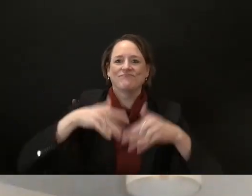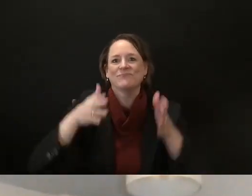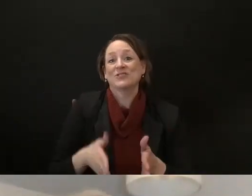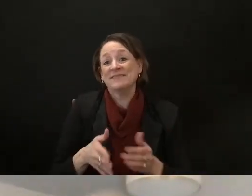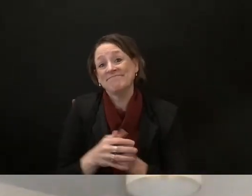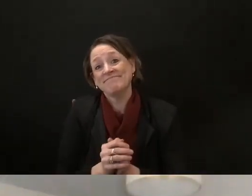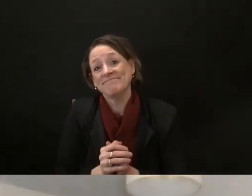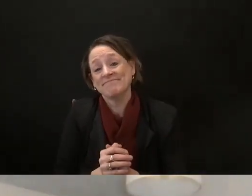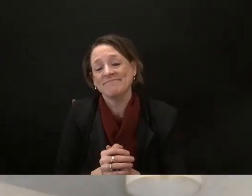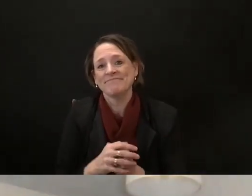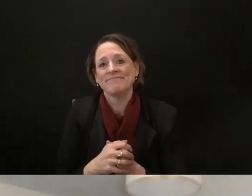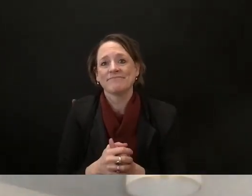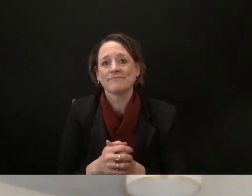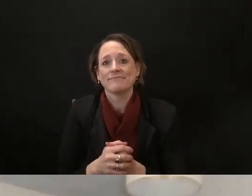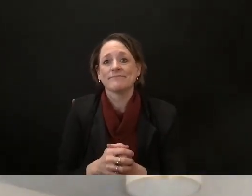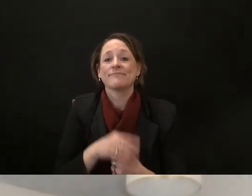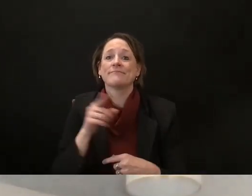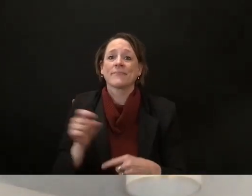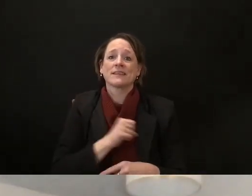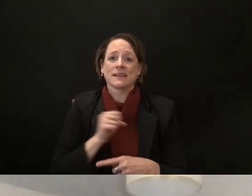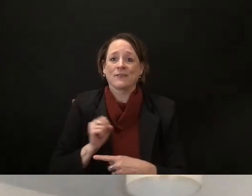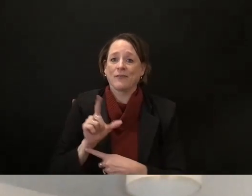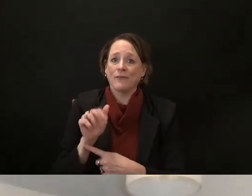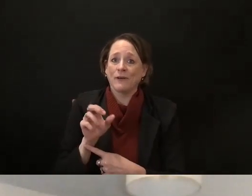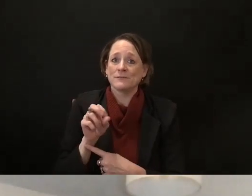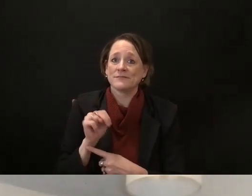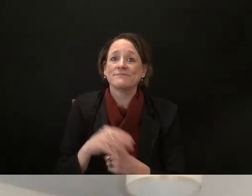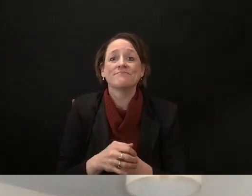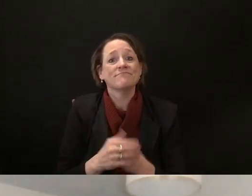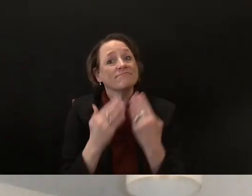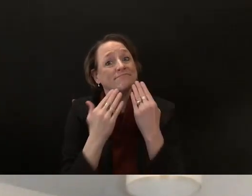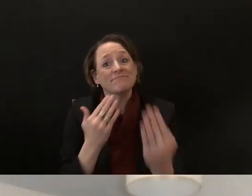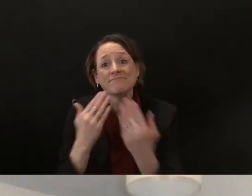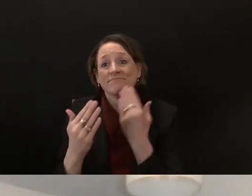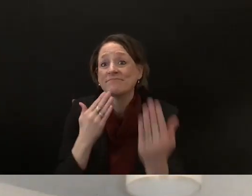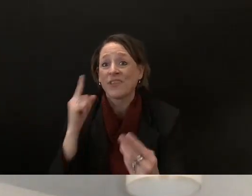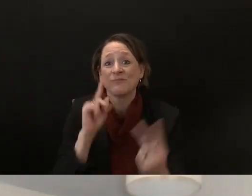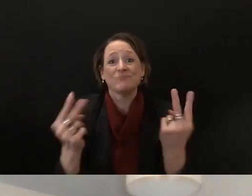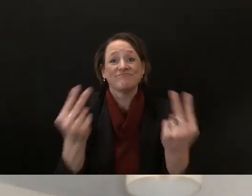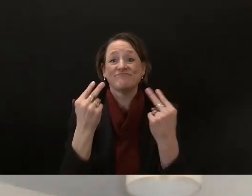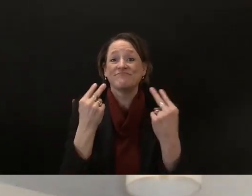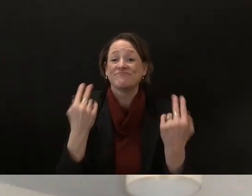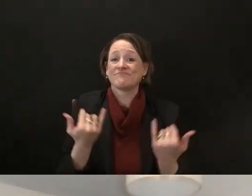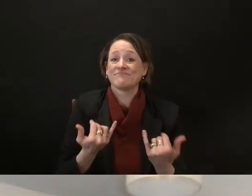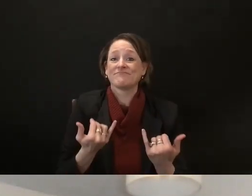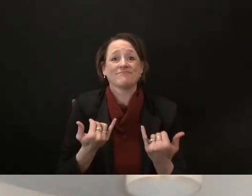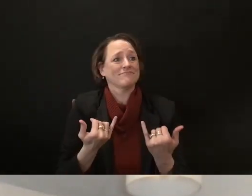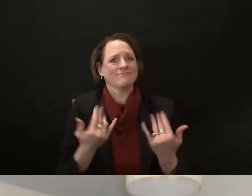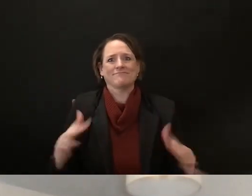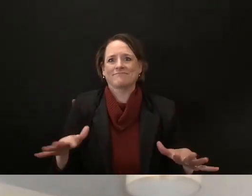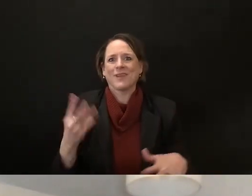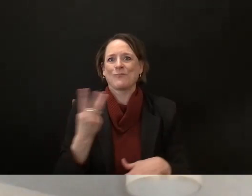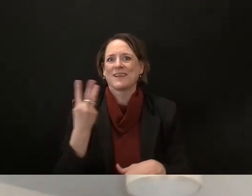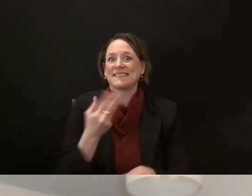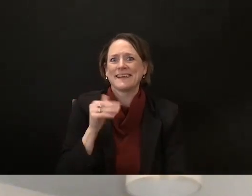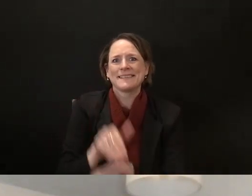who tuned in tonight and spent the third with the night is it wednesday wednesday night with us um when you had a lot of other options so